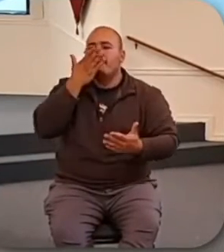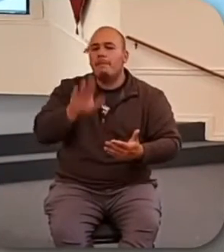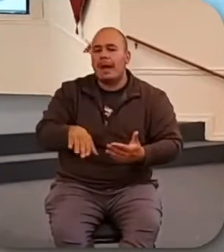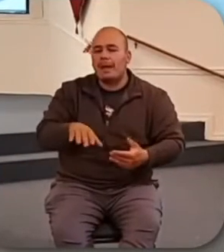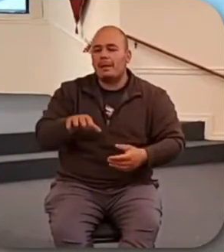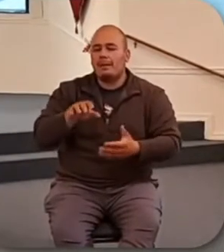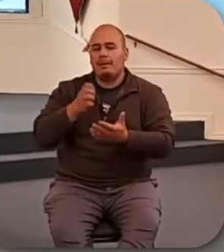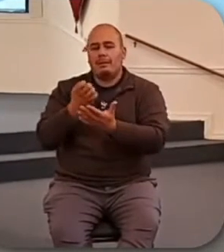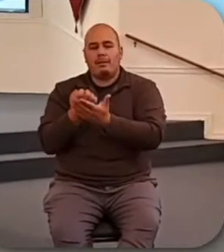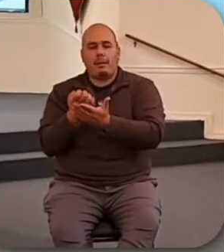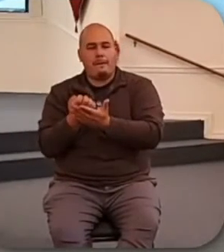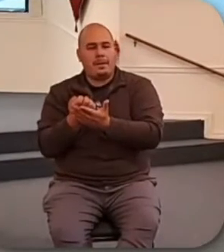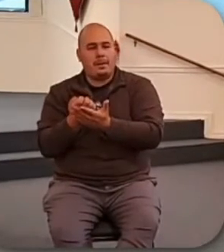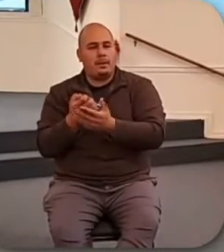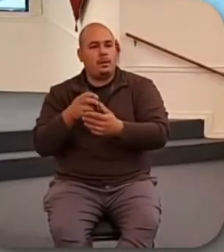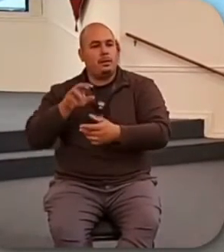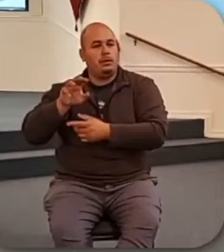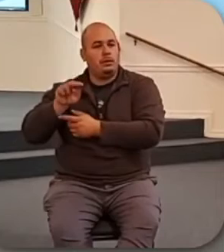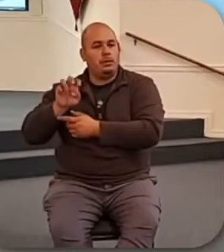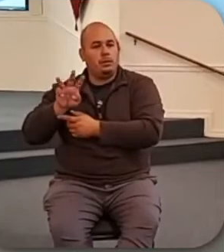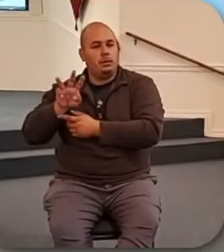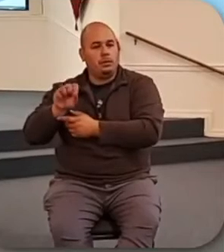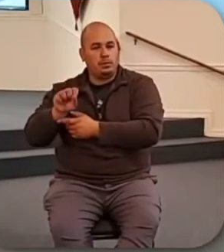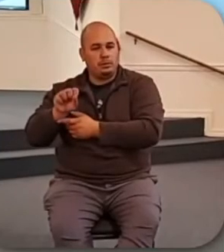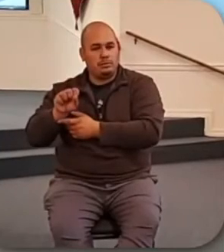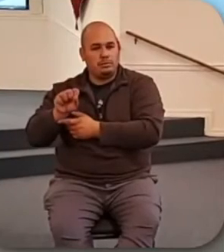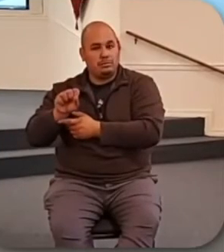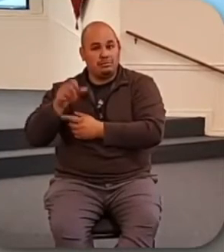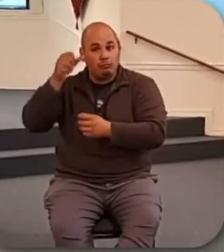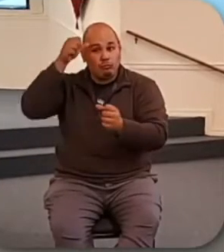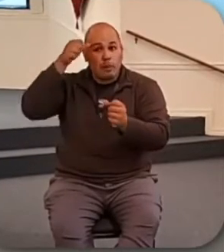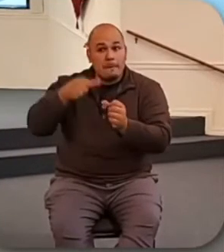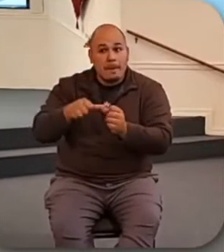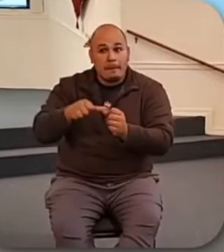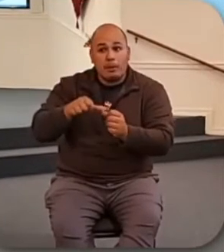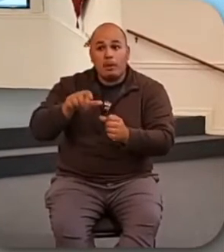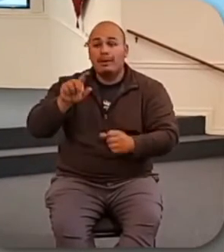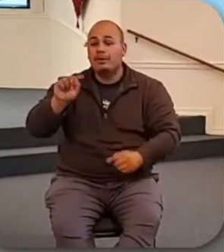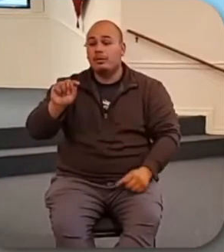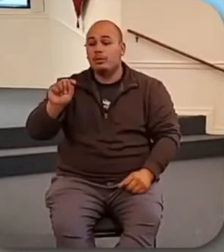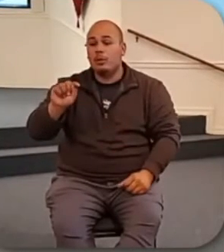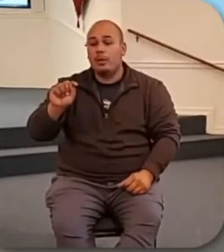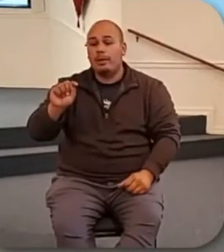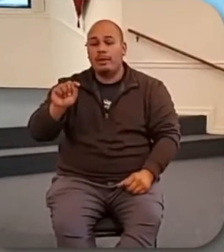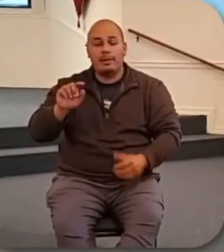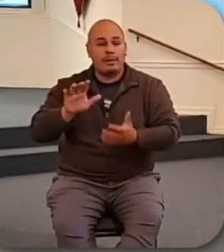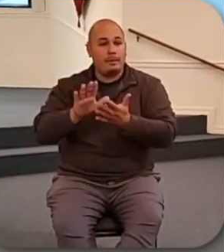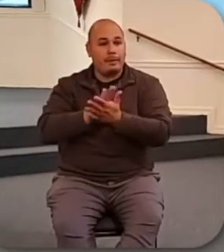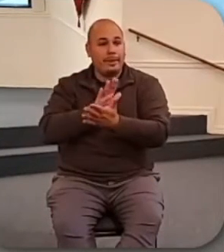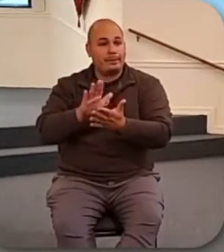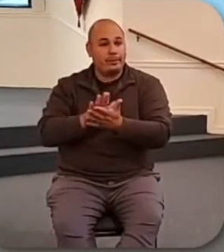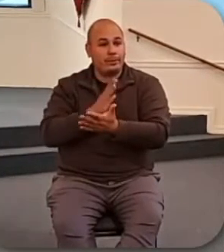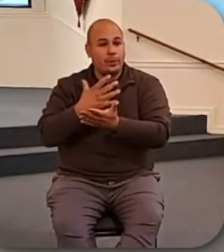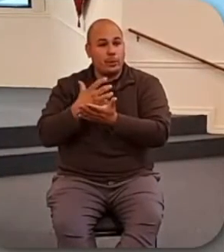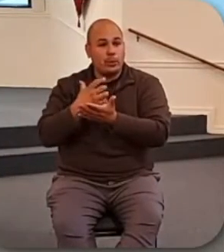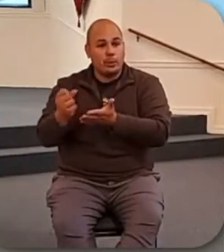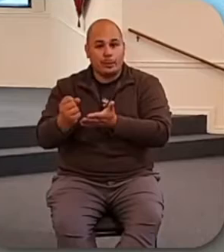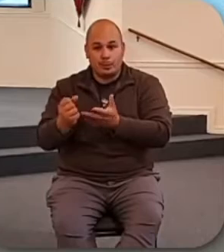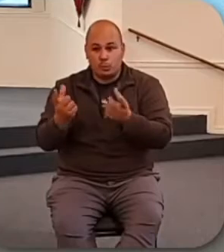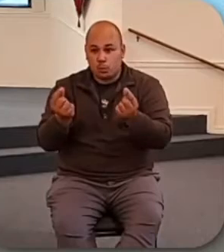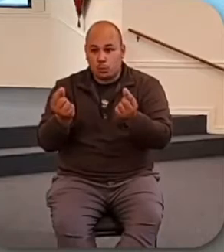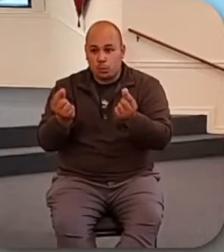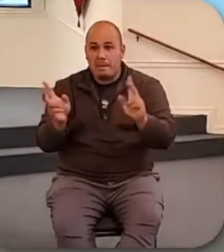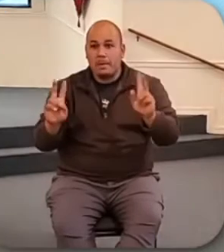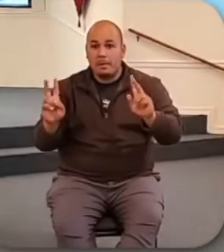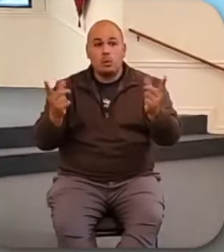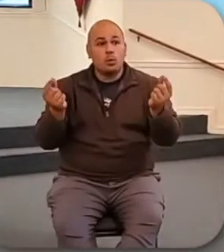getting the things they need, right? You've experienced it. Remember the toilet paper shortage last year? What did people do when they were afraid